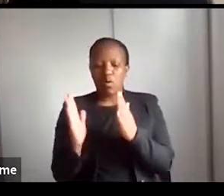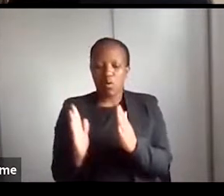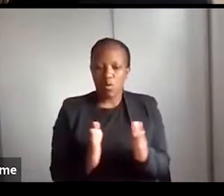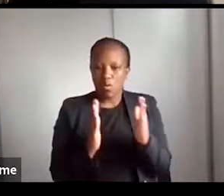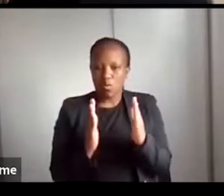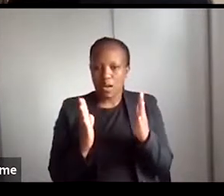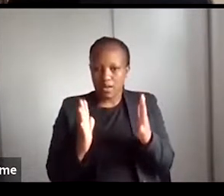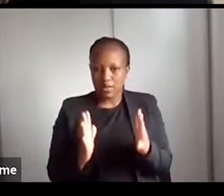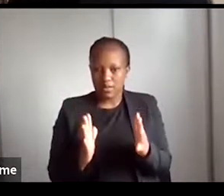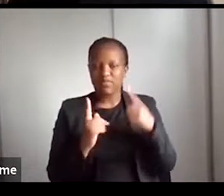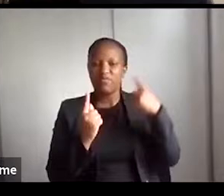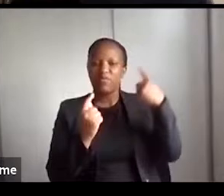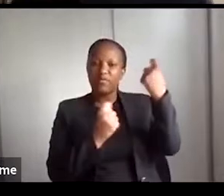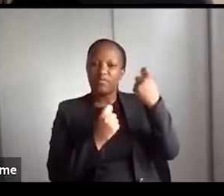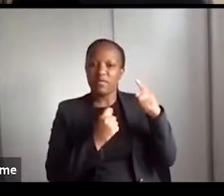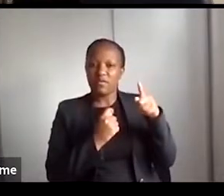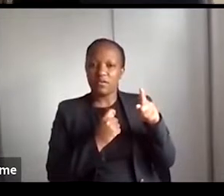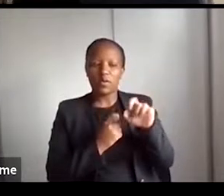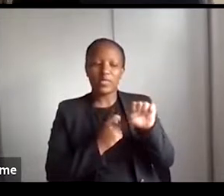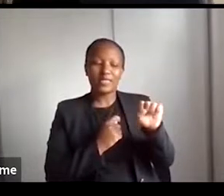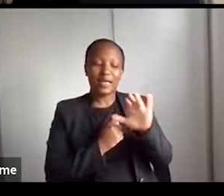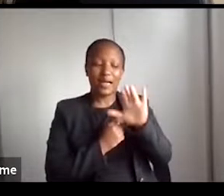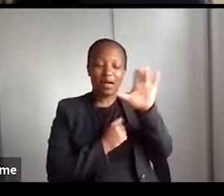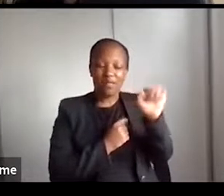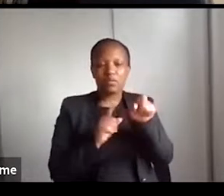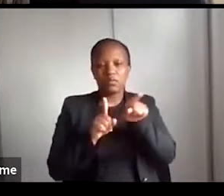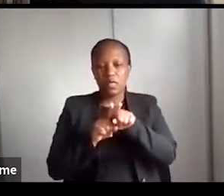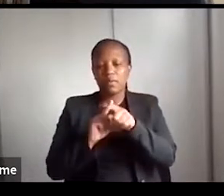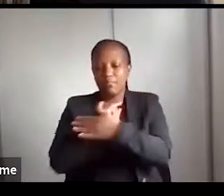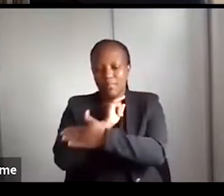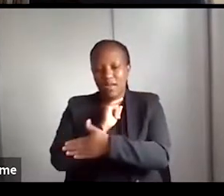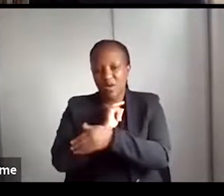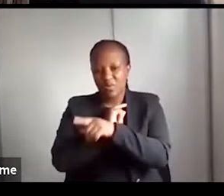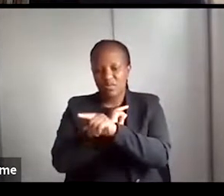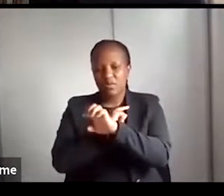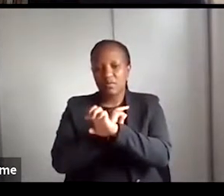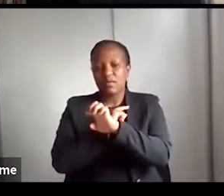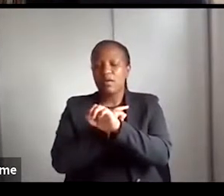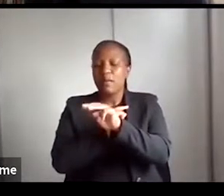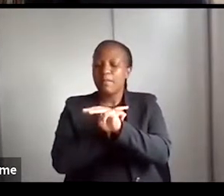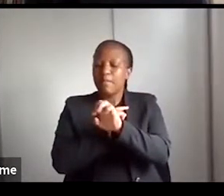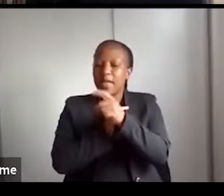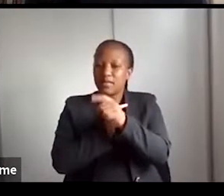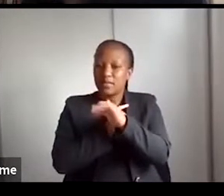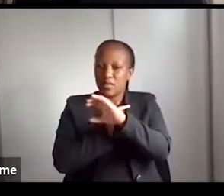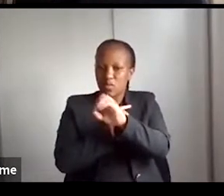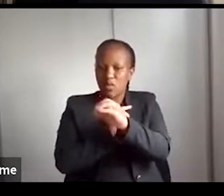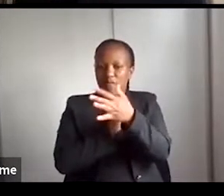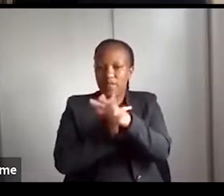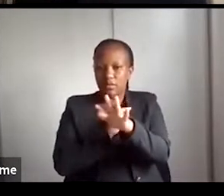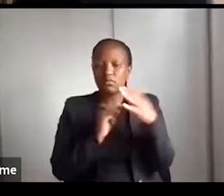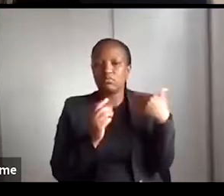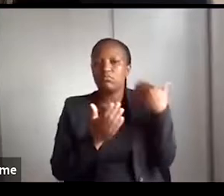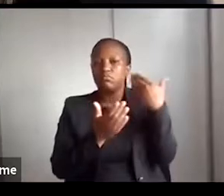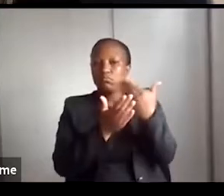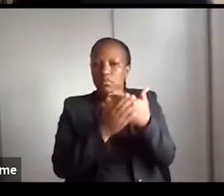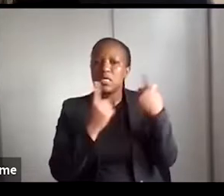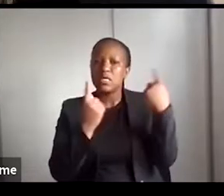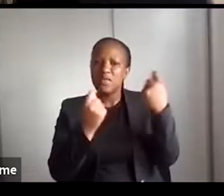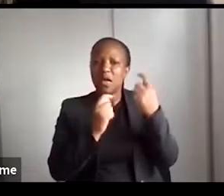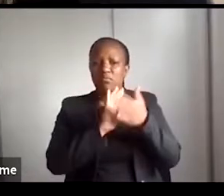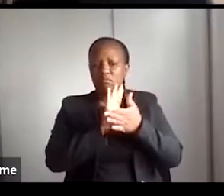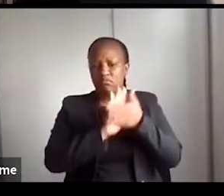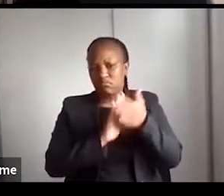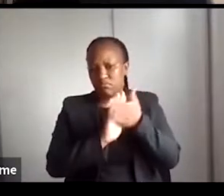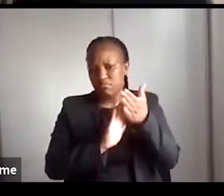both in South Africa and in Mexico, have managed to mount the event. I